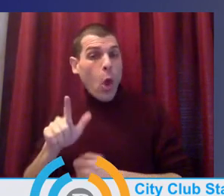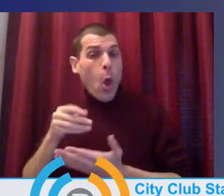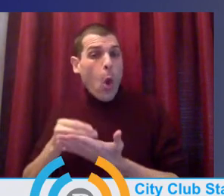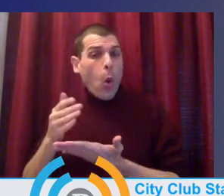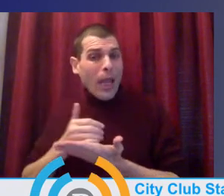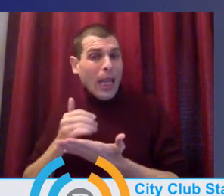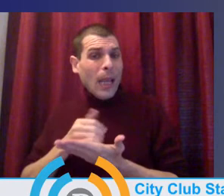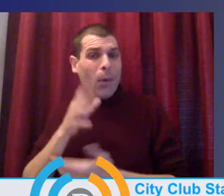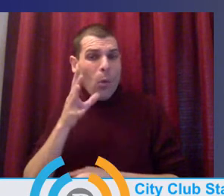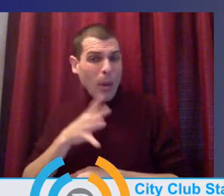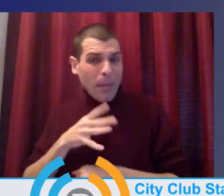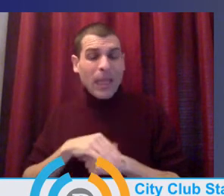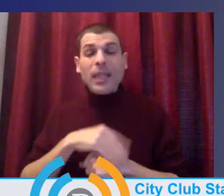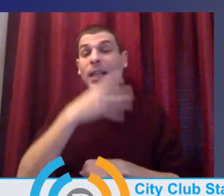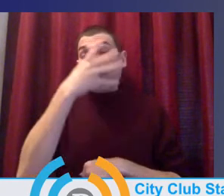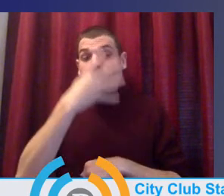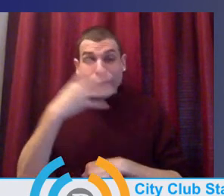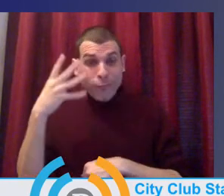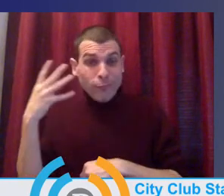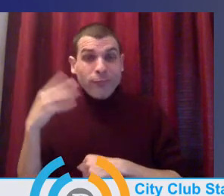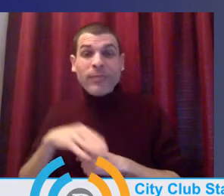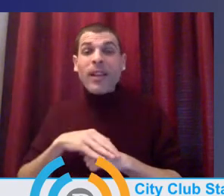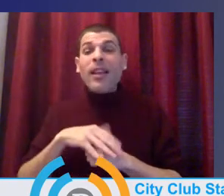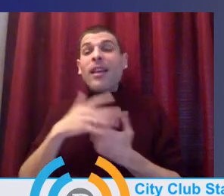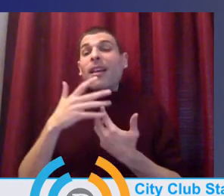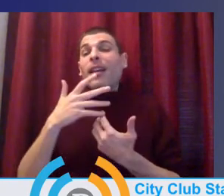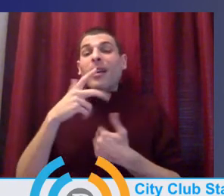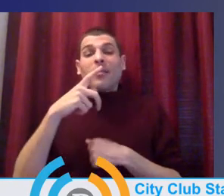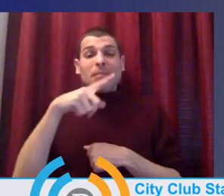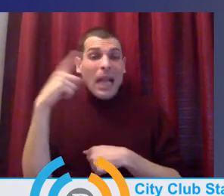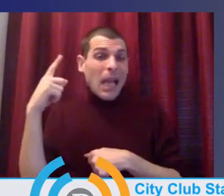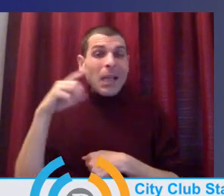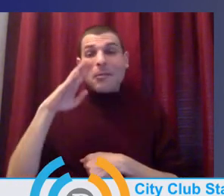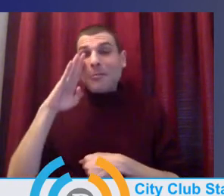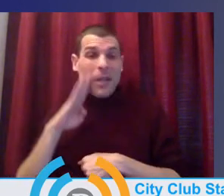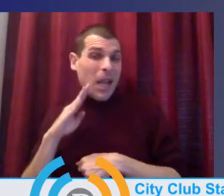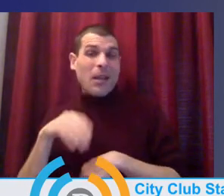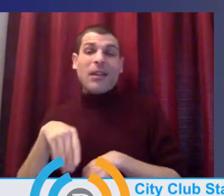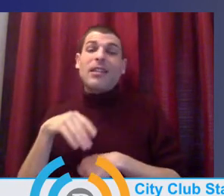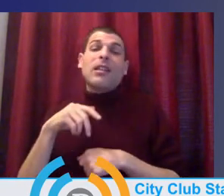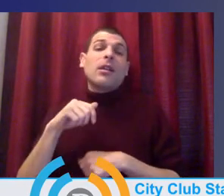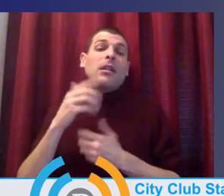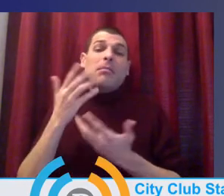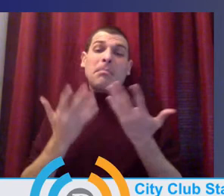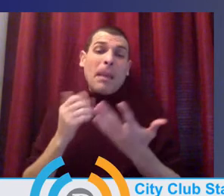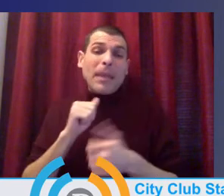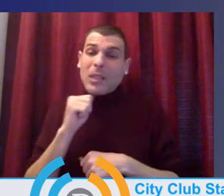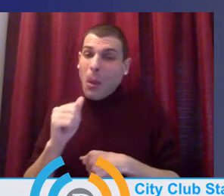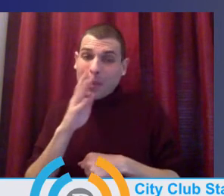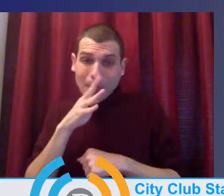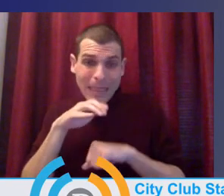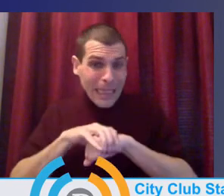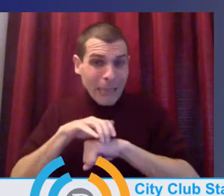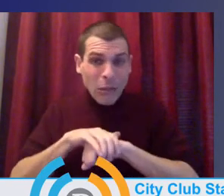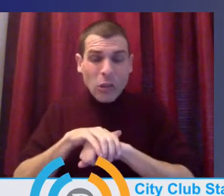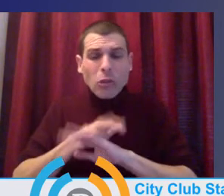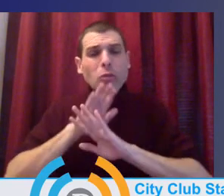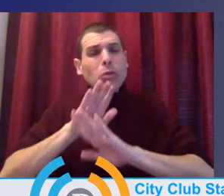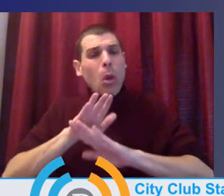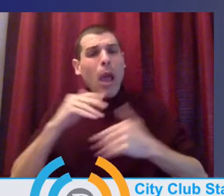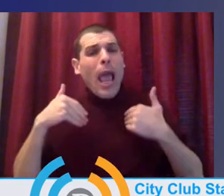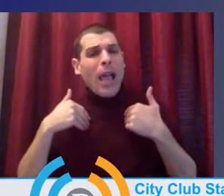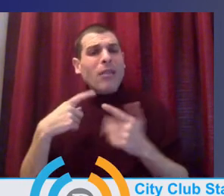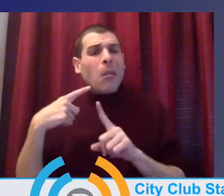immigrant women, women who speak languages other than English. That is an asset, but what we see is significant disparities,